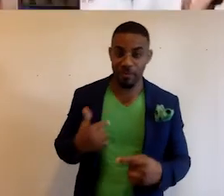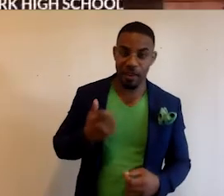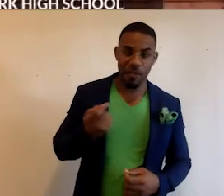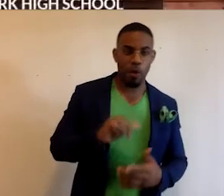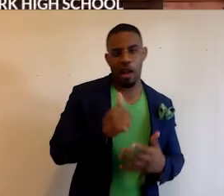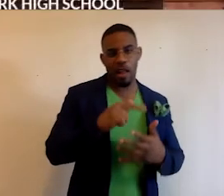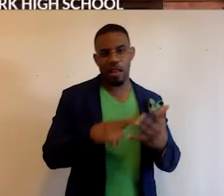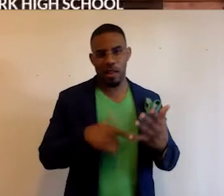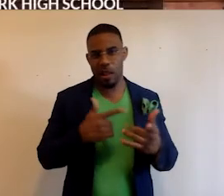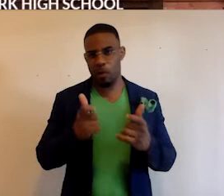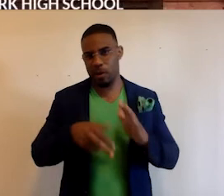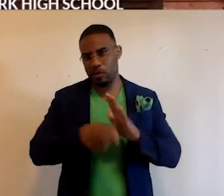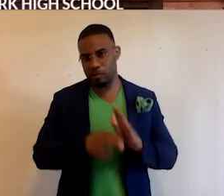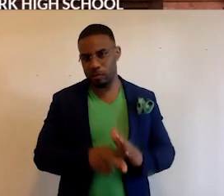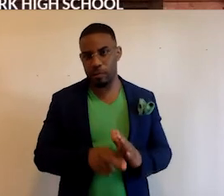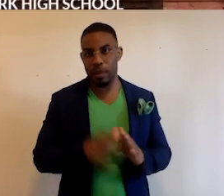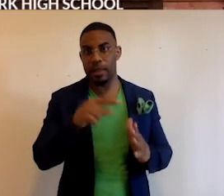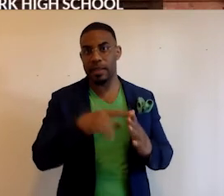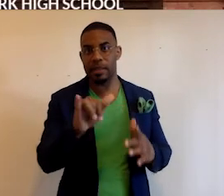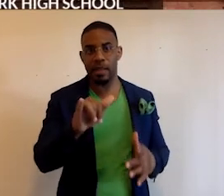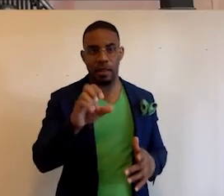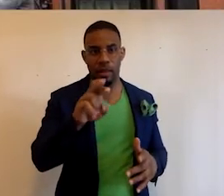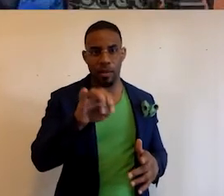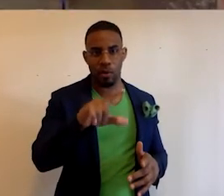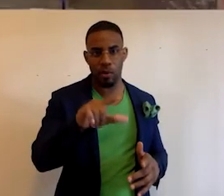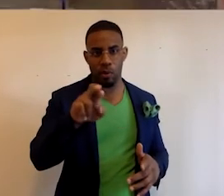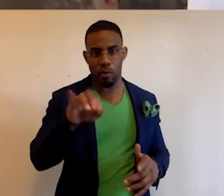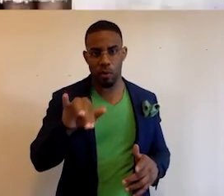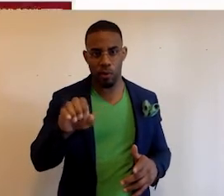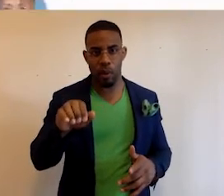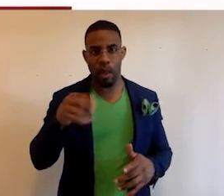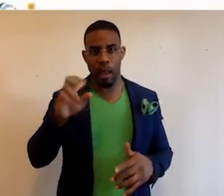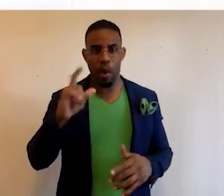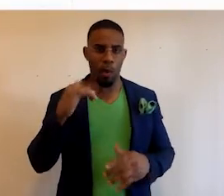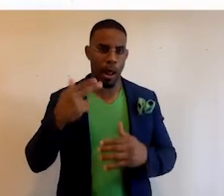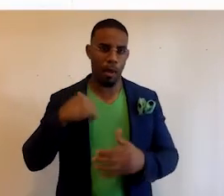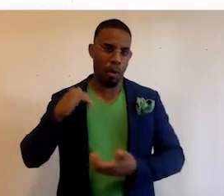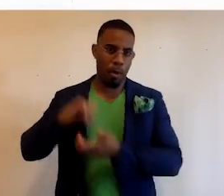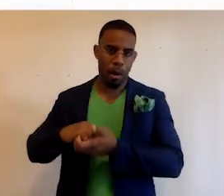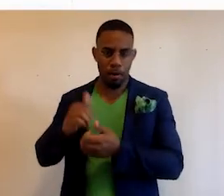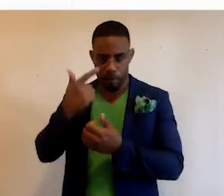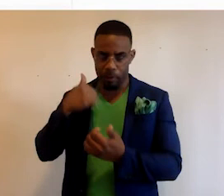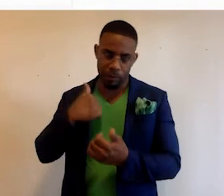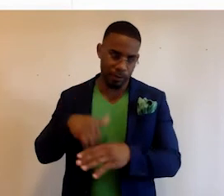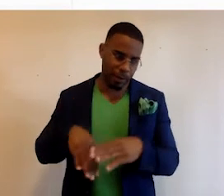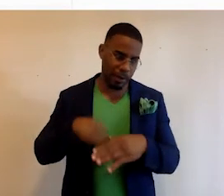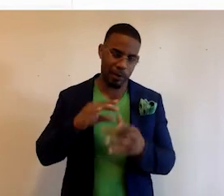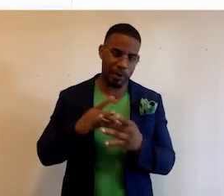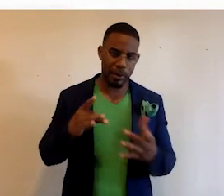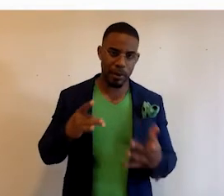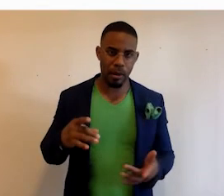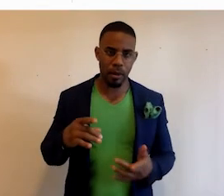have a couple others that I'm quickly going to go through. This is like Crystal Ray High School, which is one of the high schools that we're partnering with because we're basically, as they say,